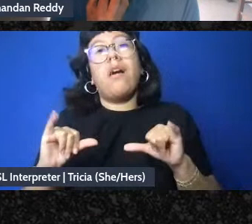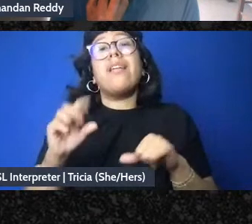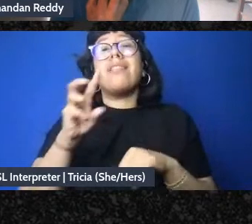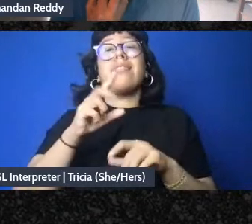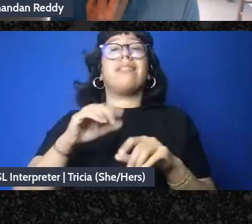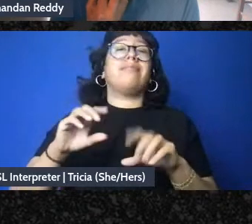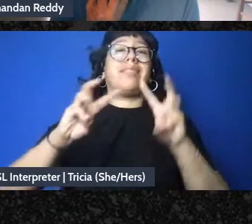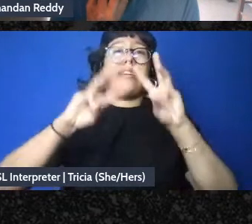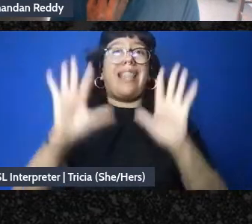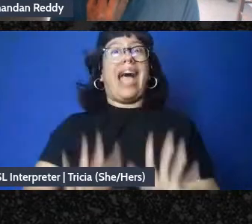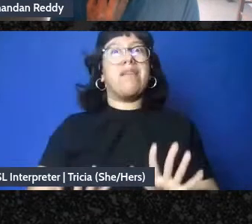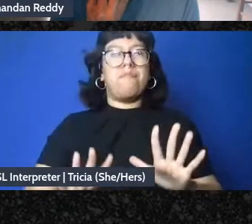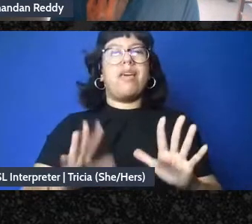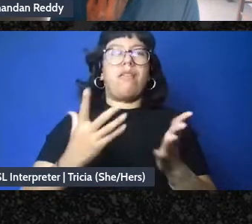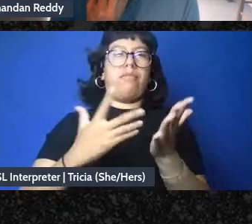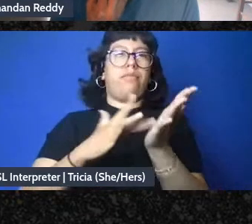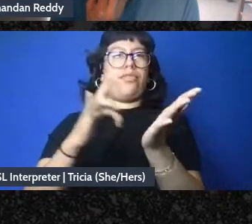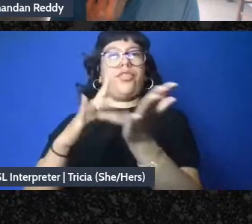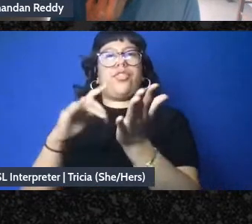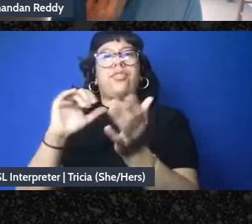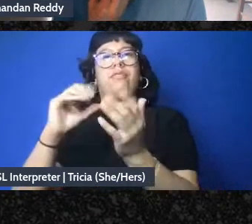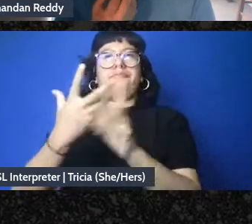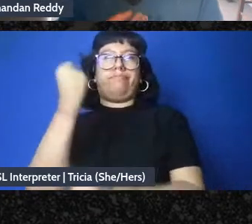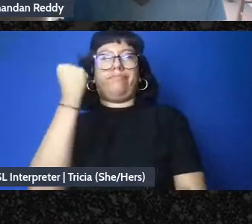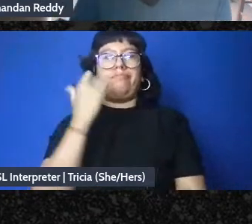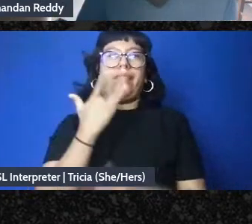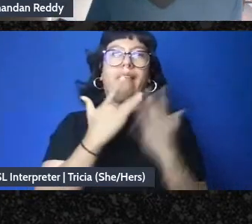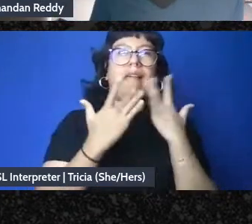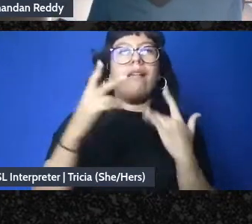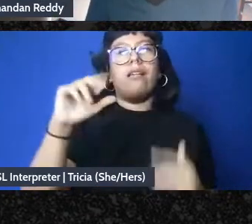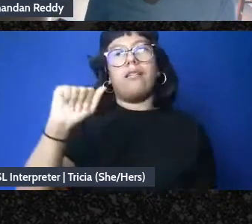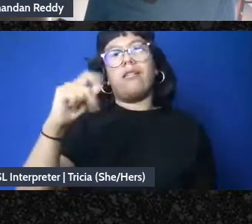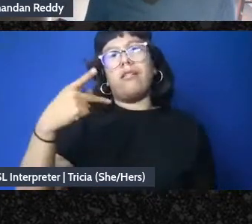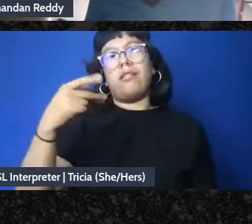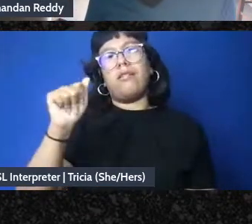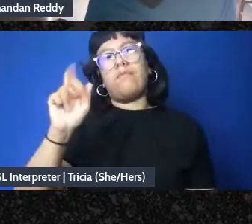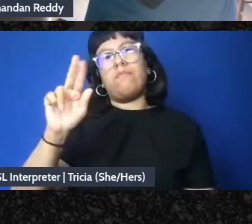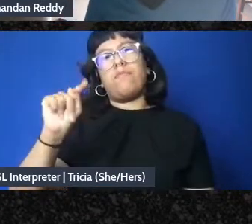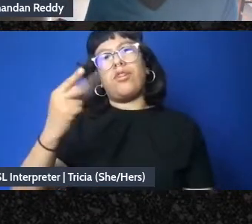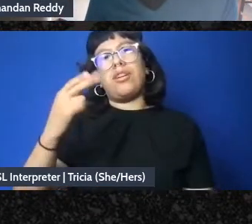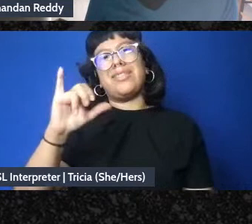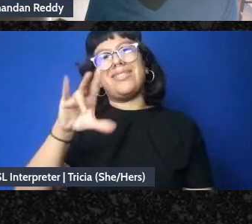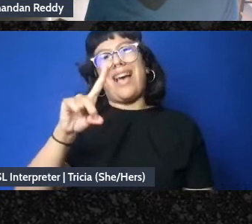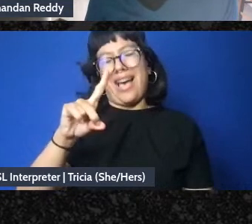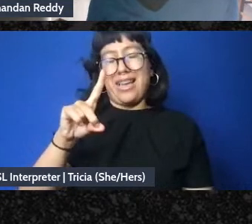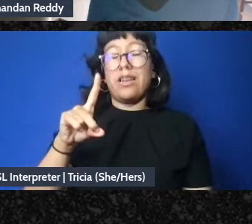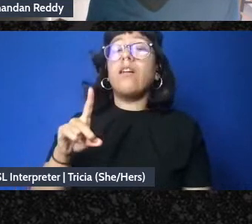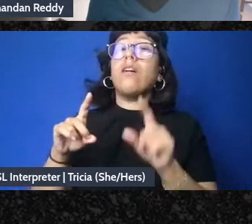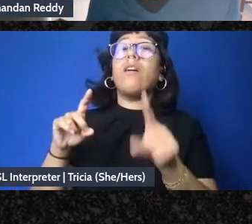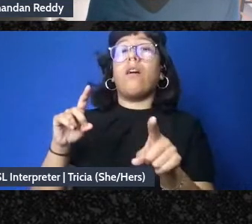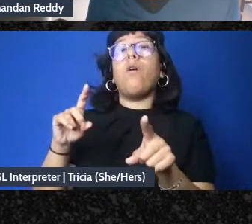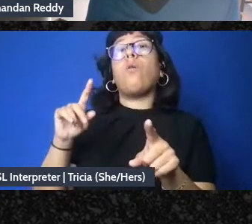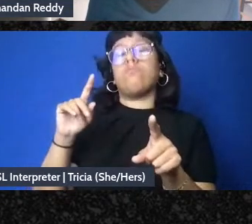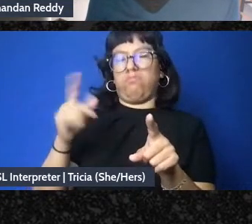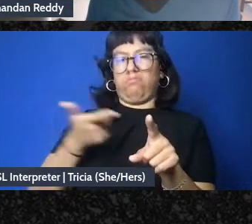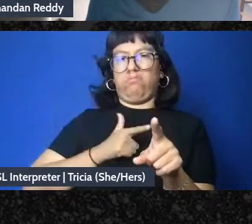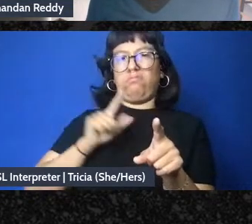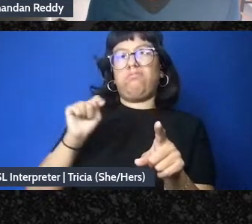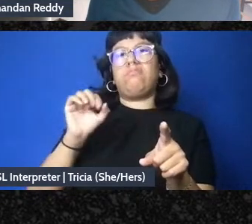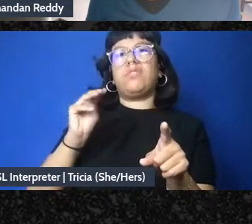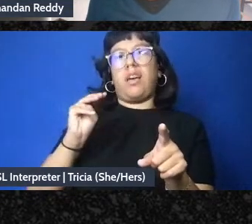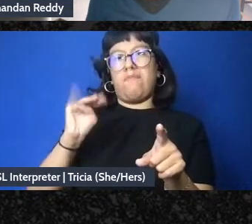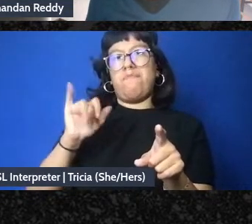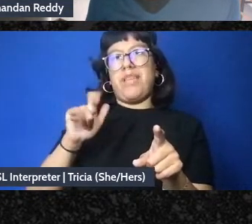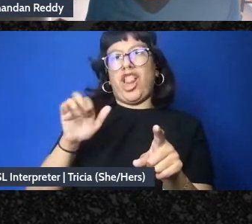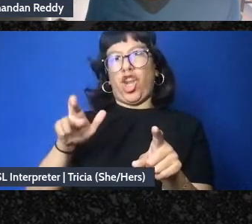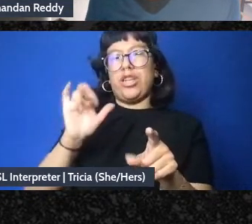out on the borders right yeah and I think that we're gonna I mean I think Todd Miller's work is really useful for this his book Storming the Wall like we're just going to be seeing